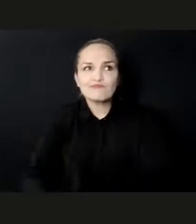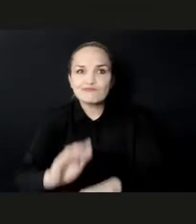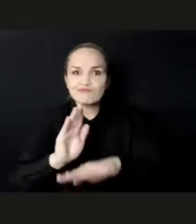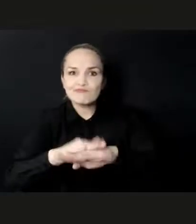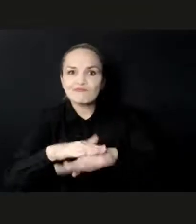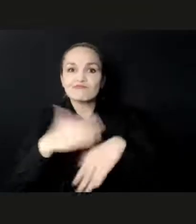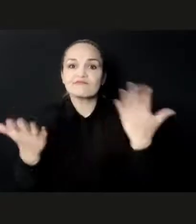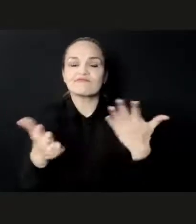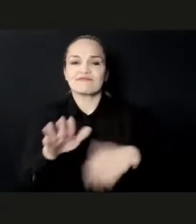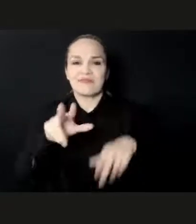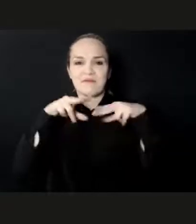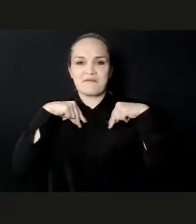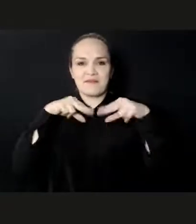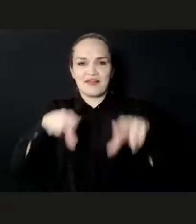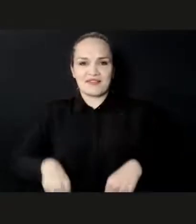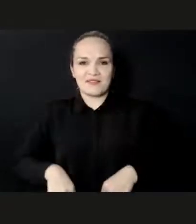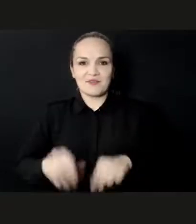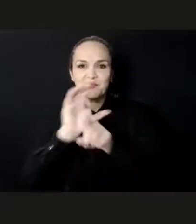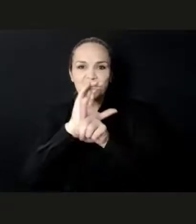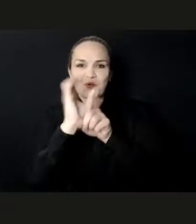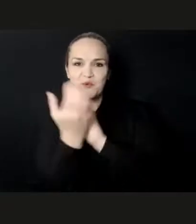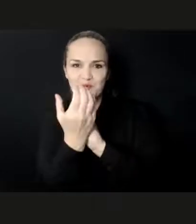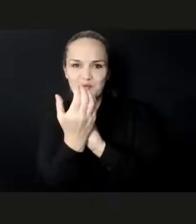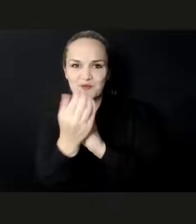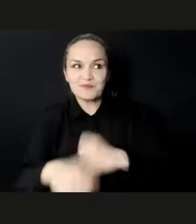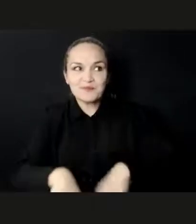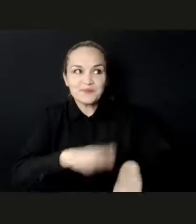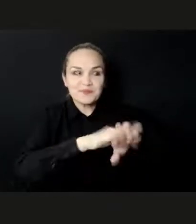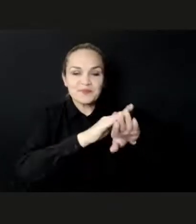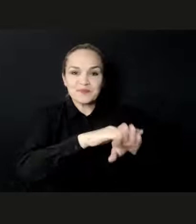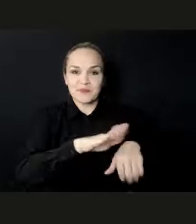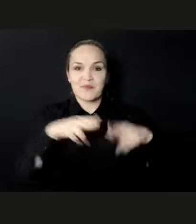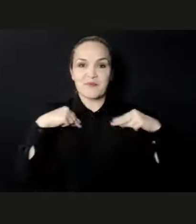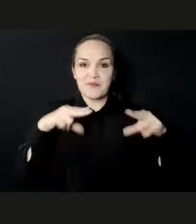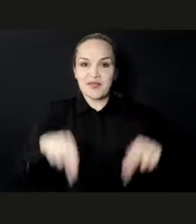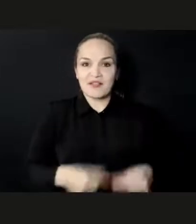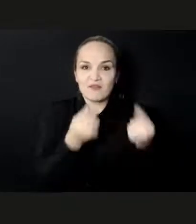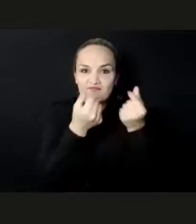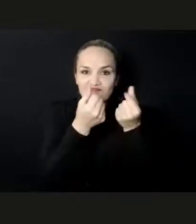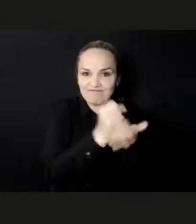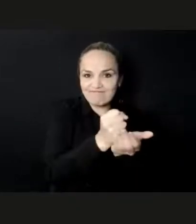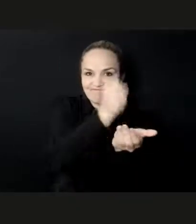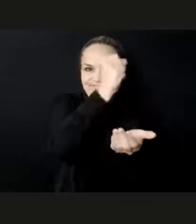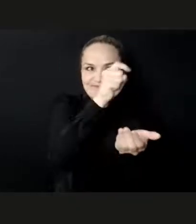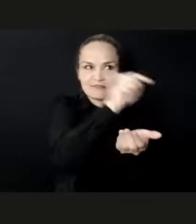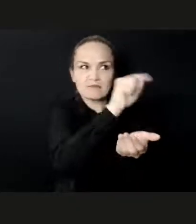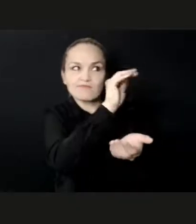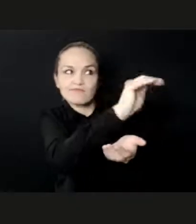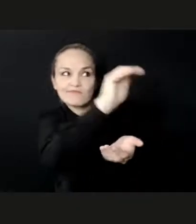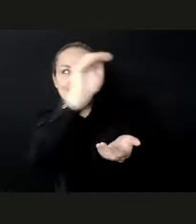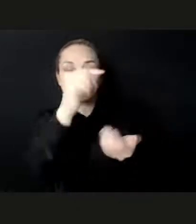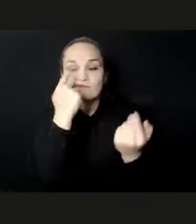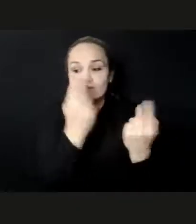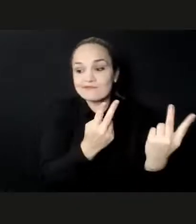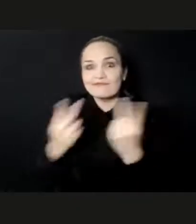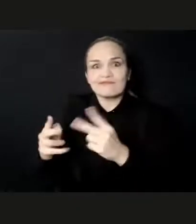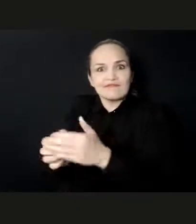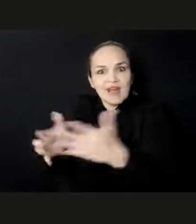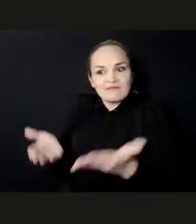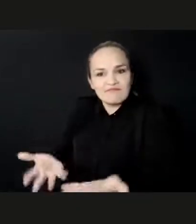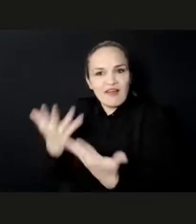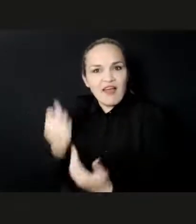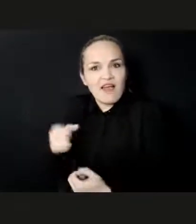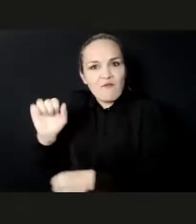need to reach to put corresponding policies in place. The sector also attracts